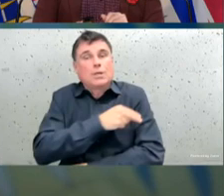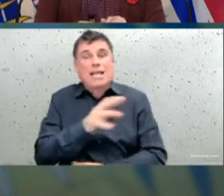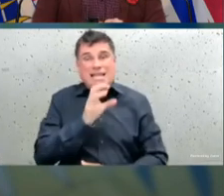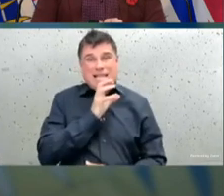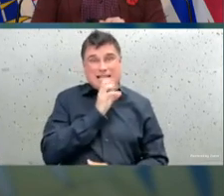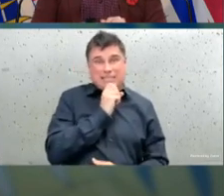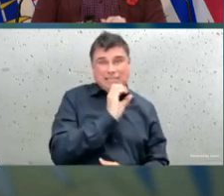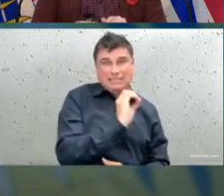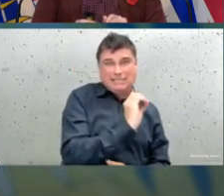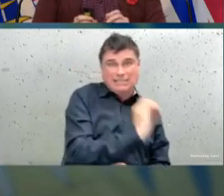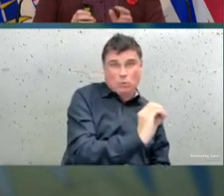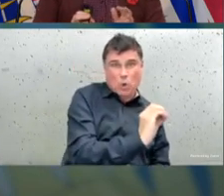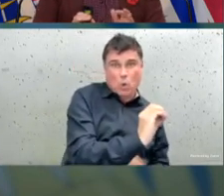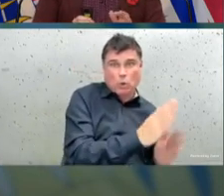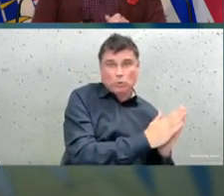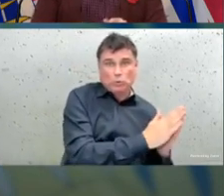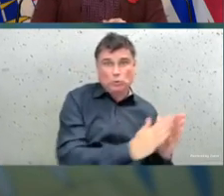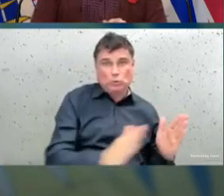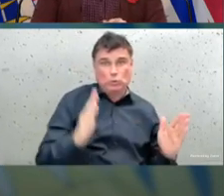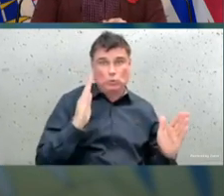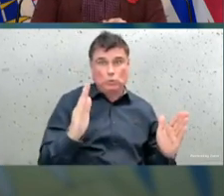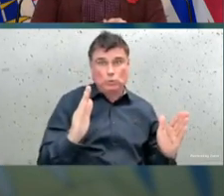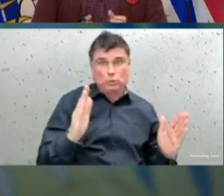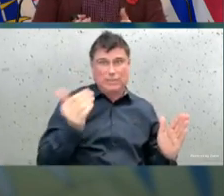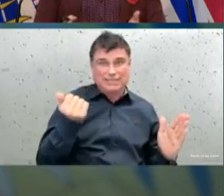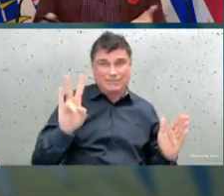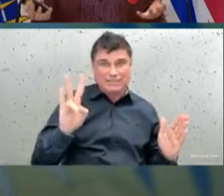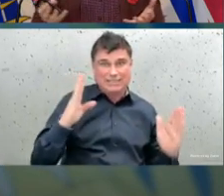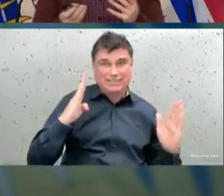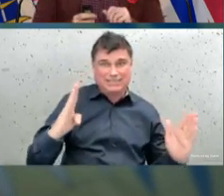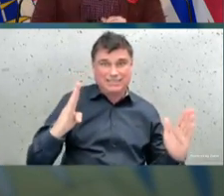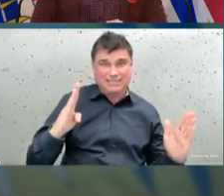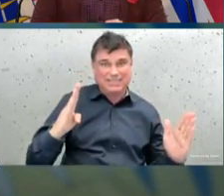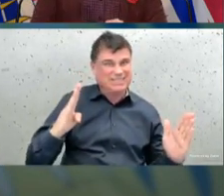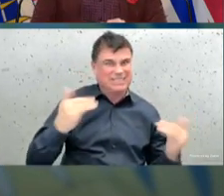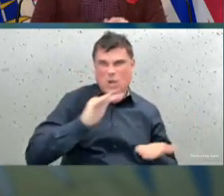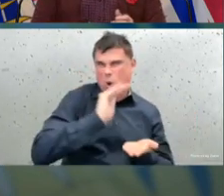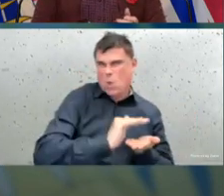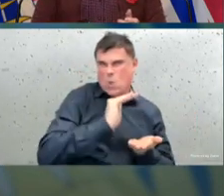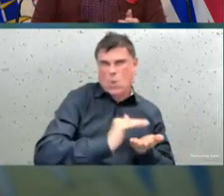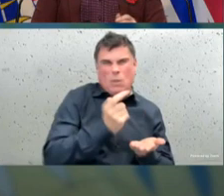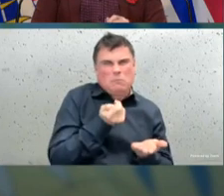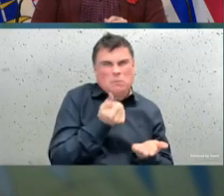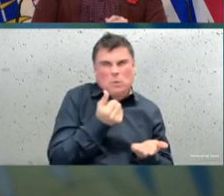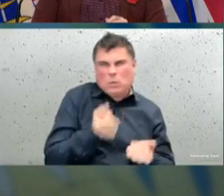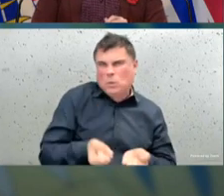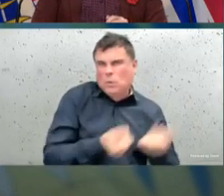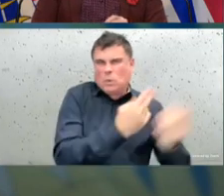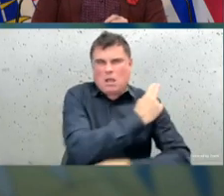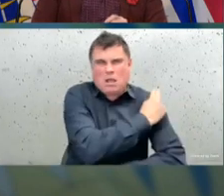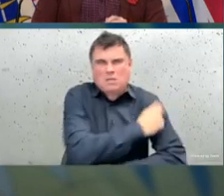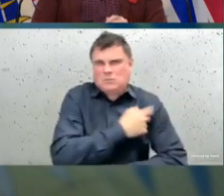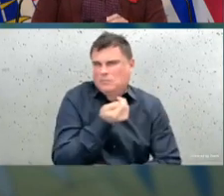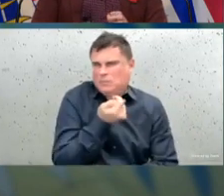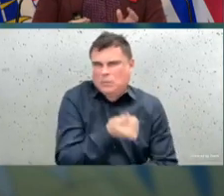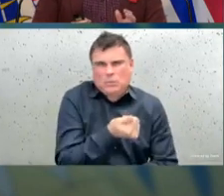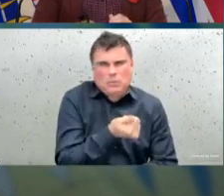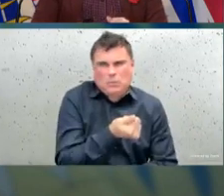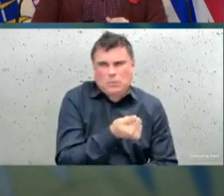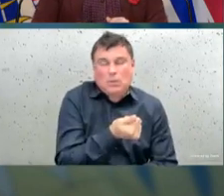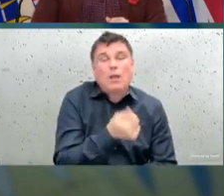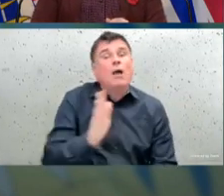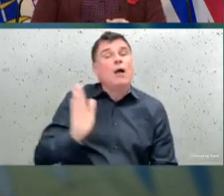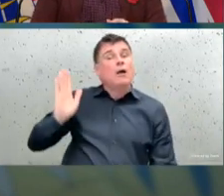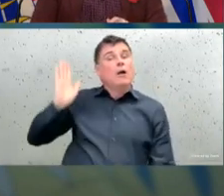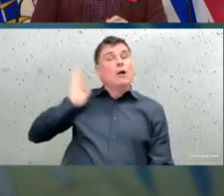following, of course, since the summer in particular, when we started to see increased rates of children being hospitalized in the states, and in some